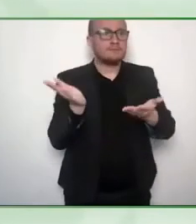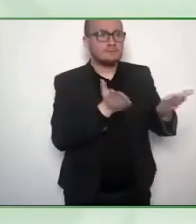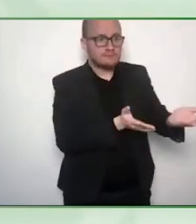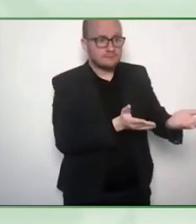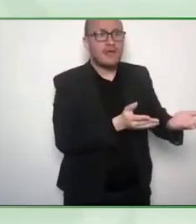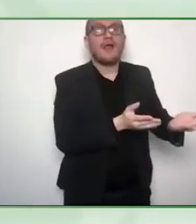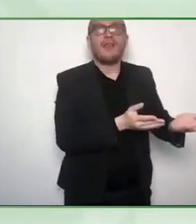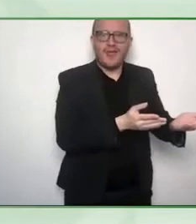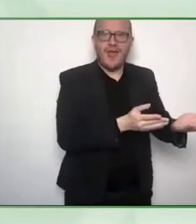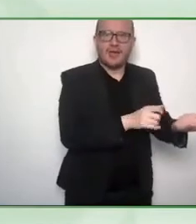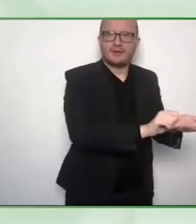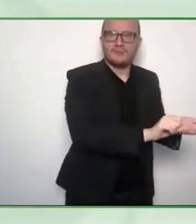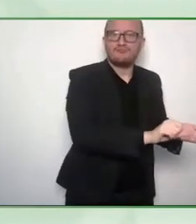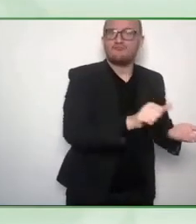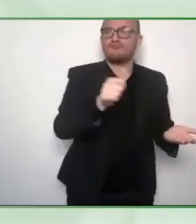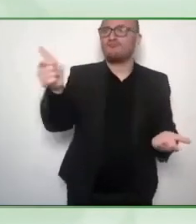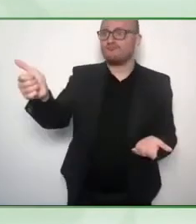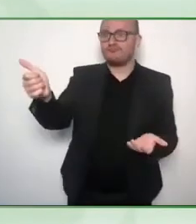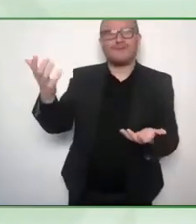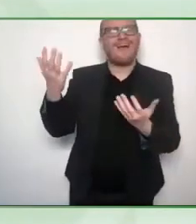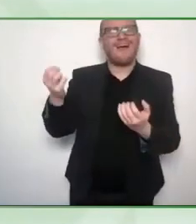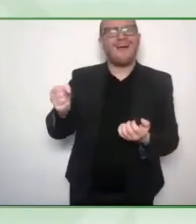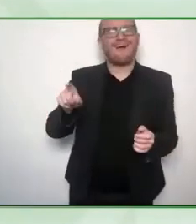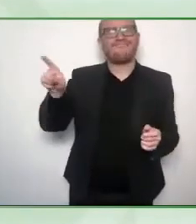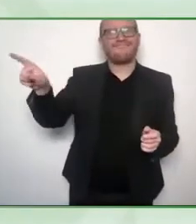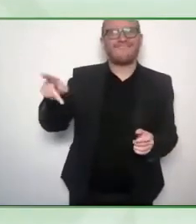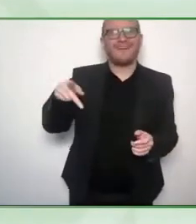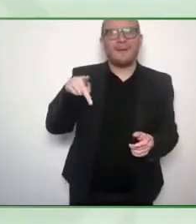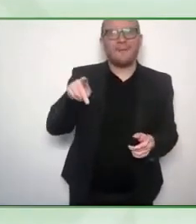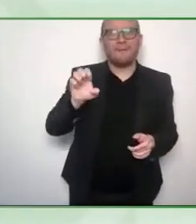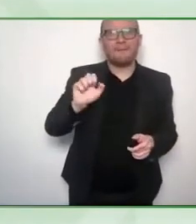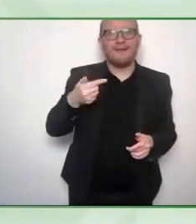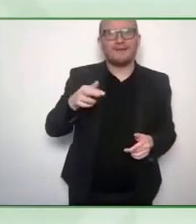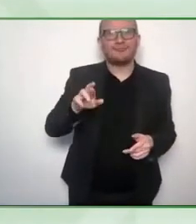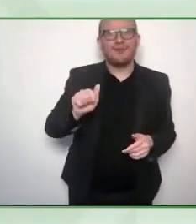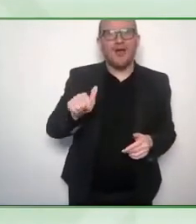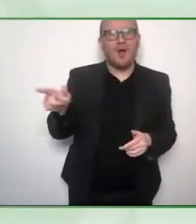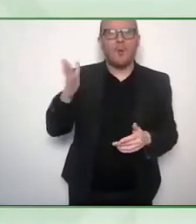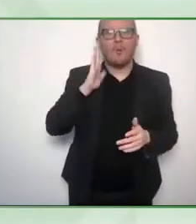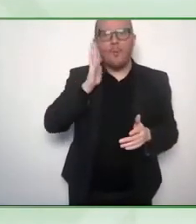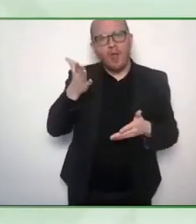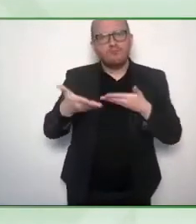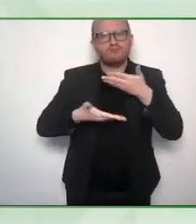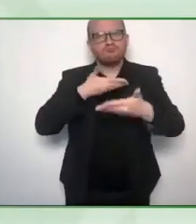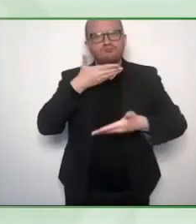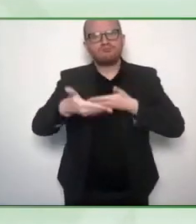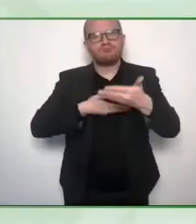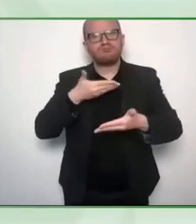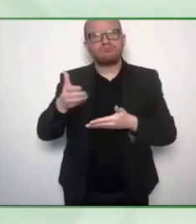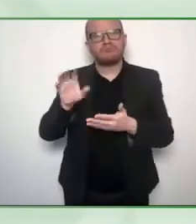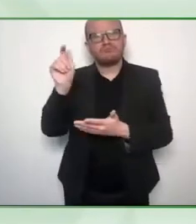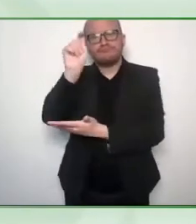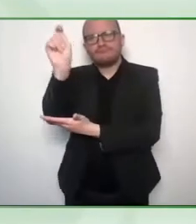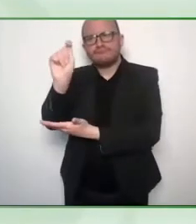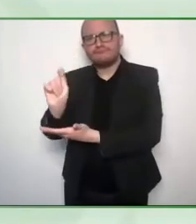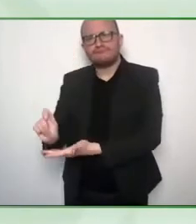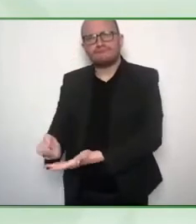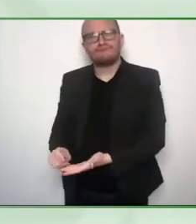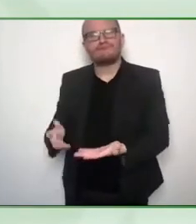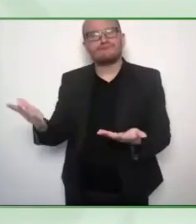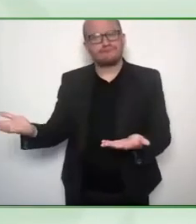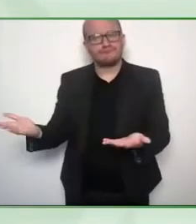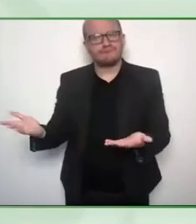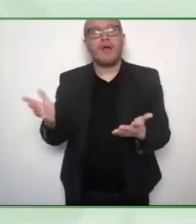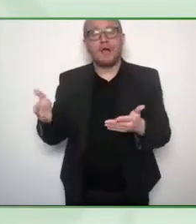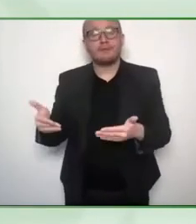this conversation has just looked like in pictures. So just give you, you get your, what is your absolute dream